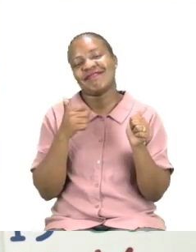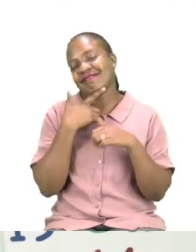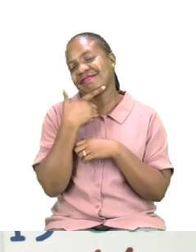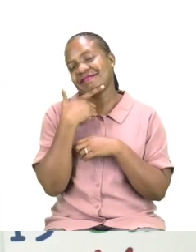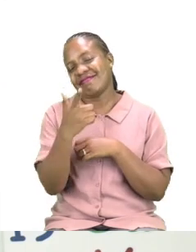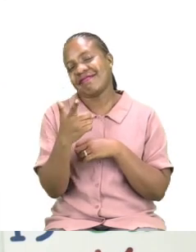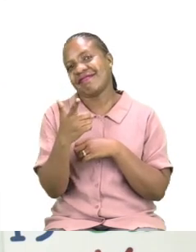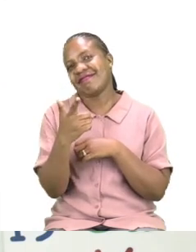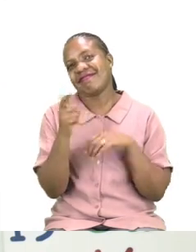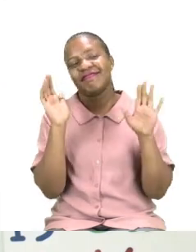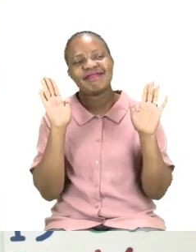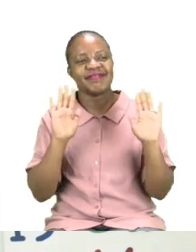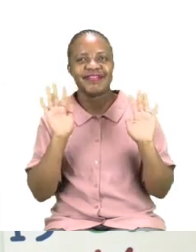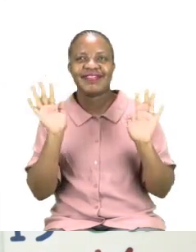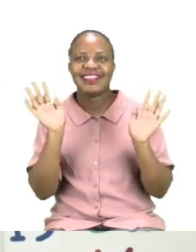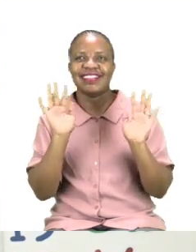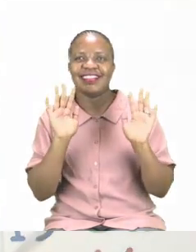and goodbye. Bye.